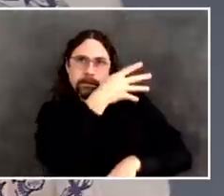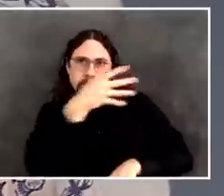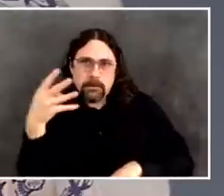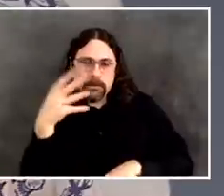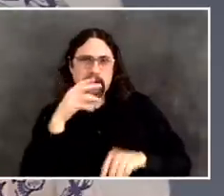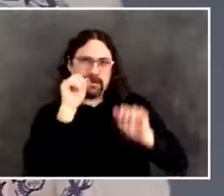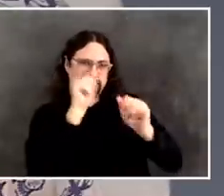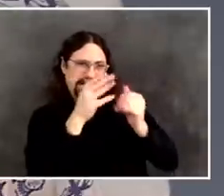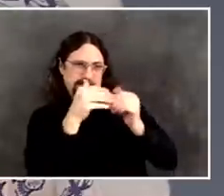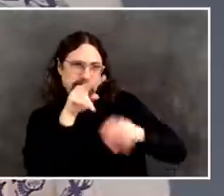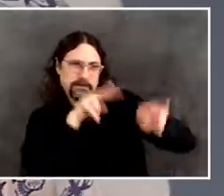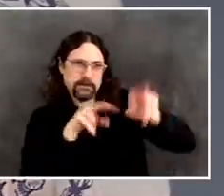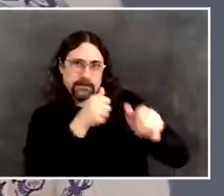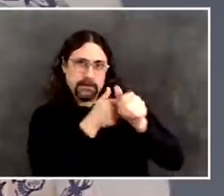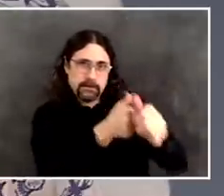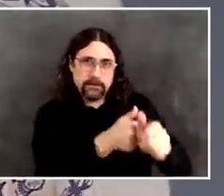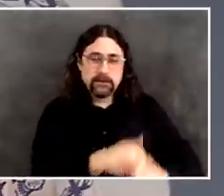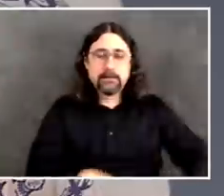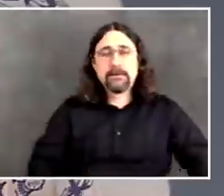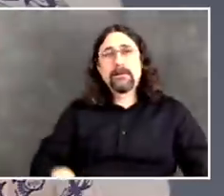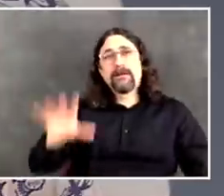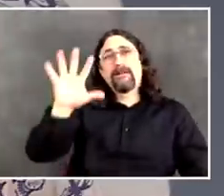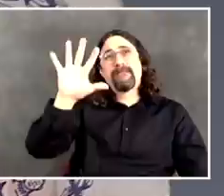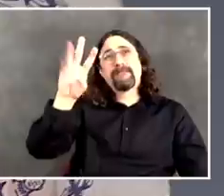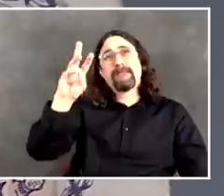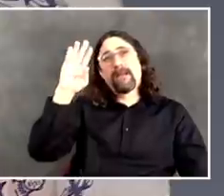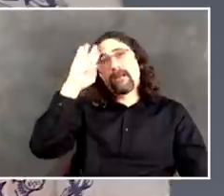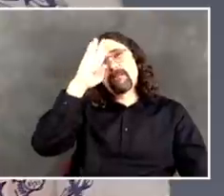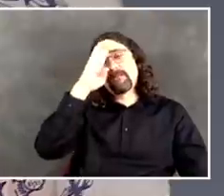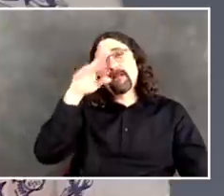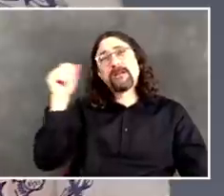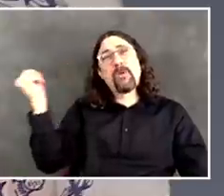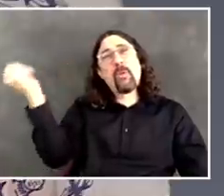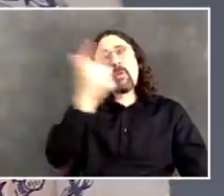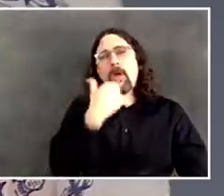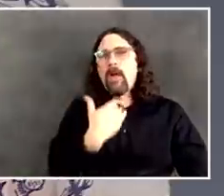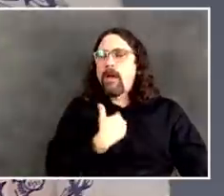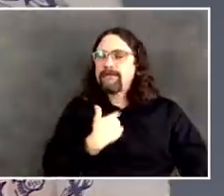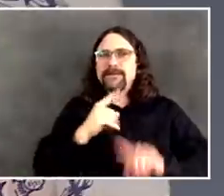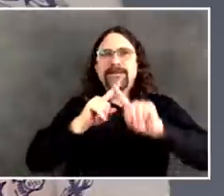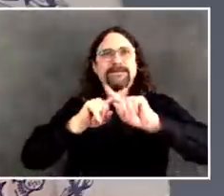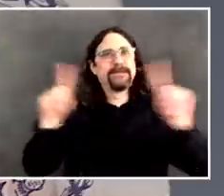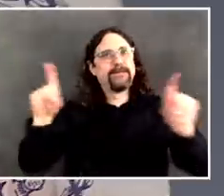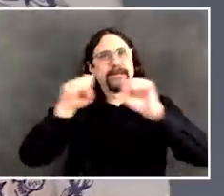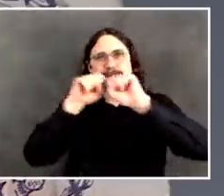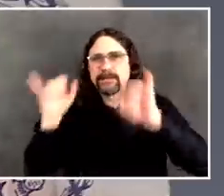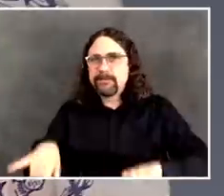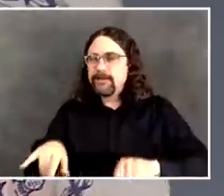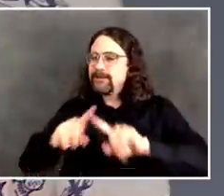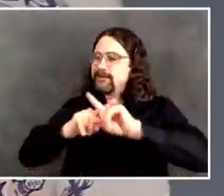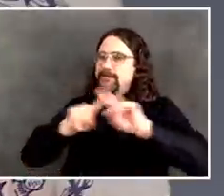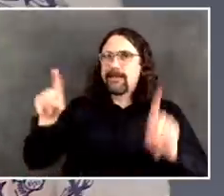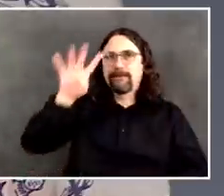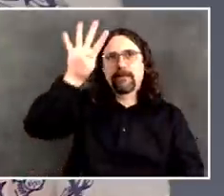that we need for this kind of measure. So no, it's not in any way